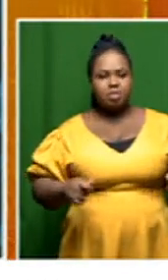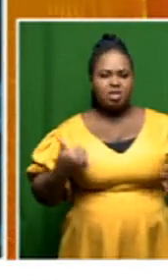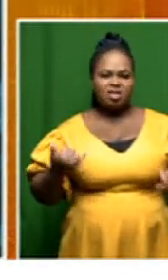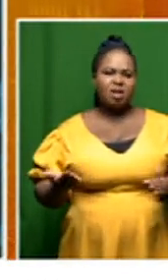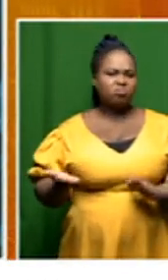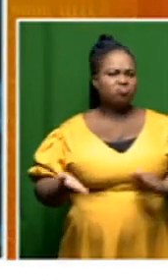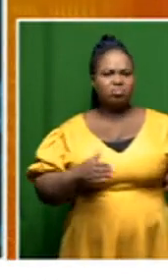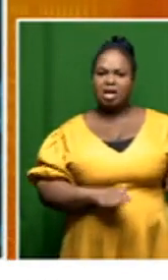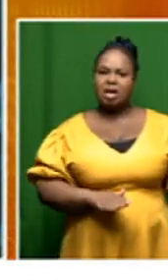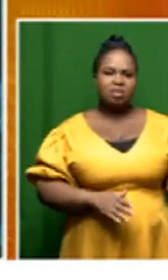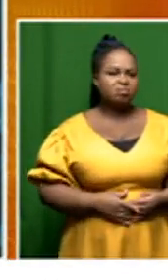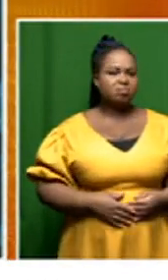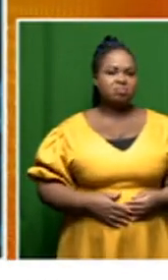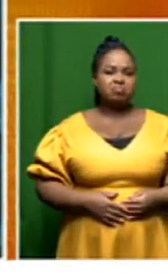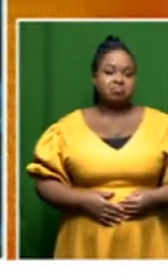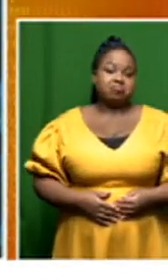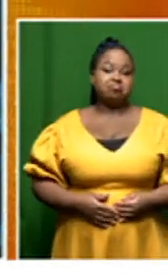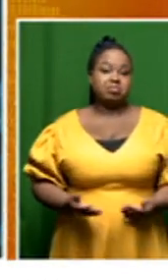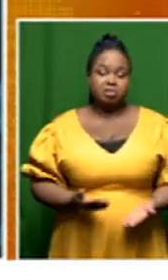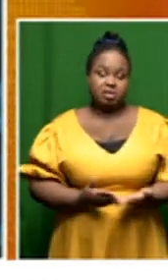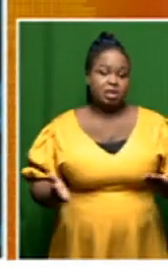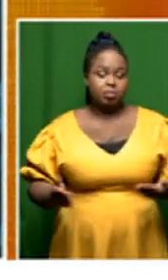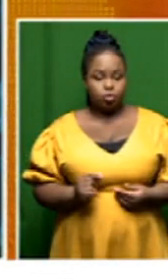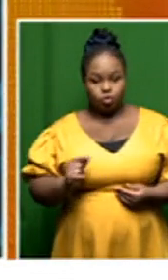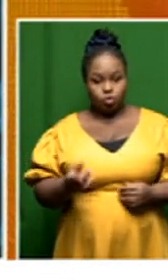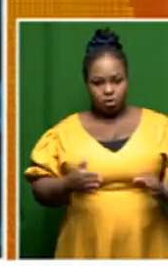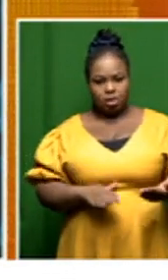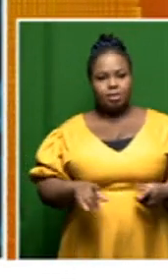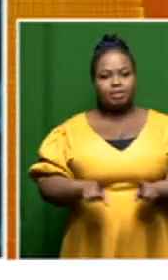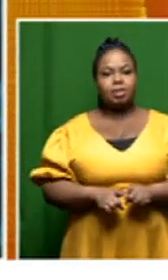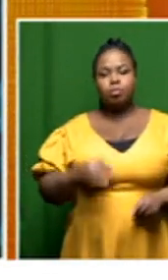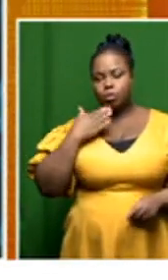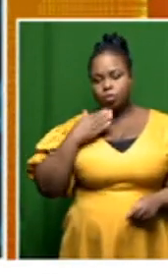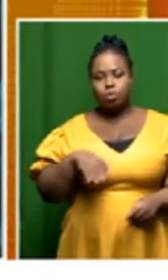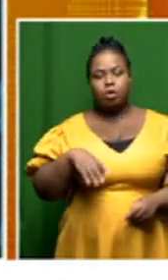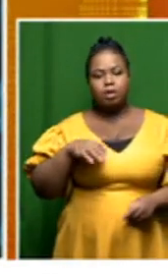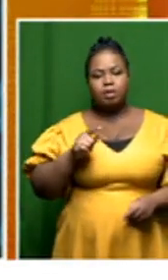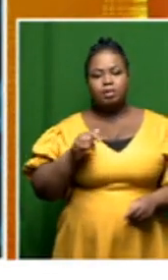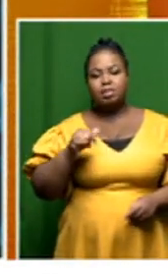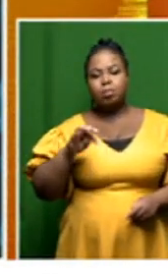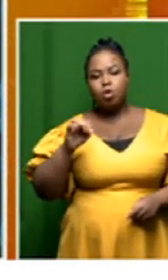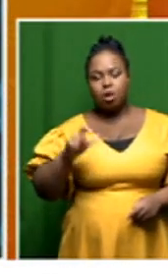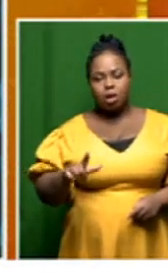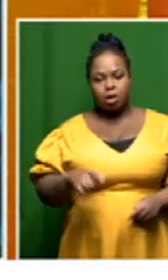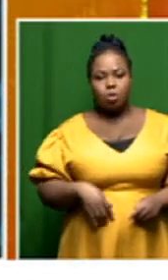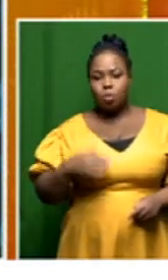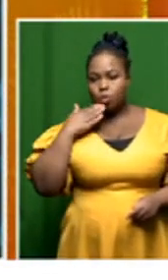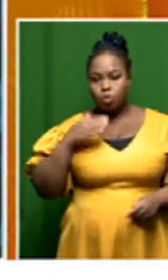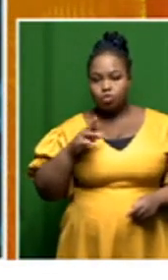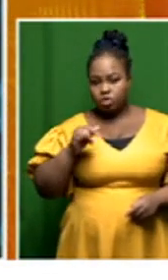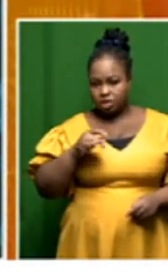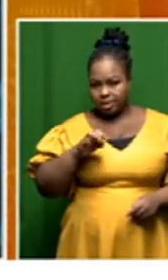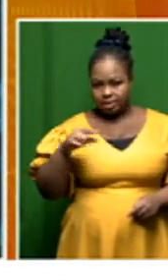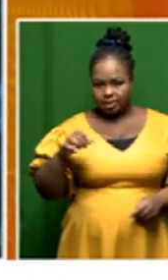died or may die very soon we saw in the case of ahmad timol with rodriguez for